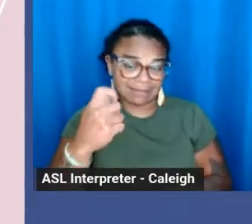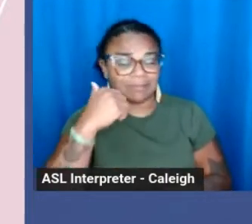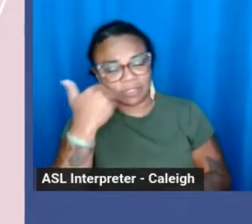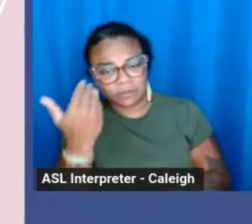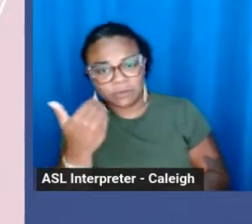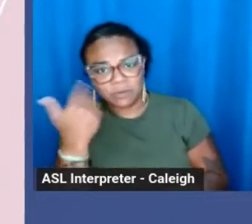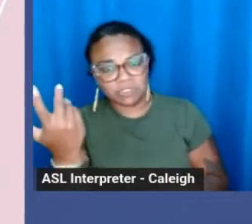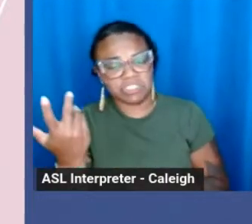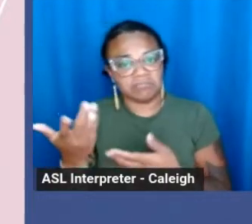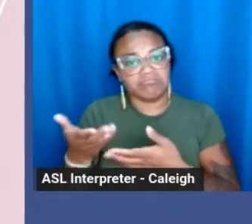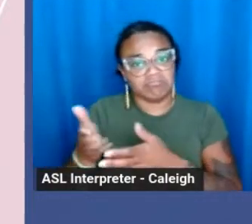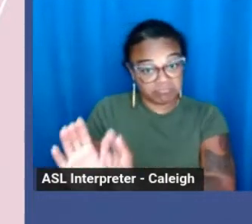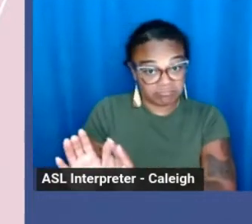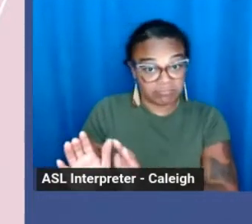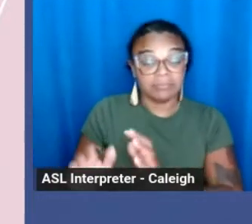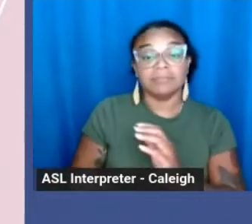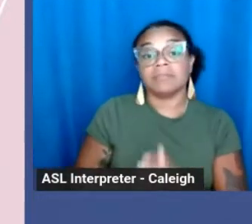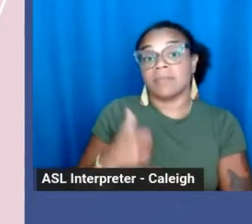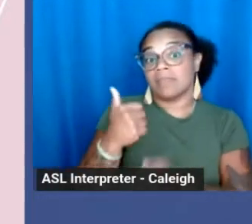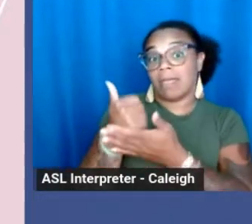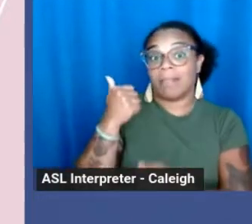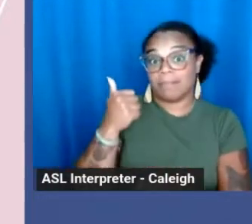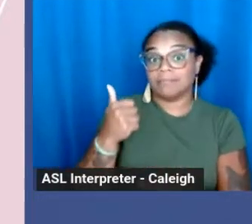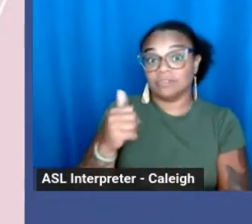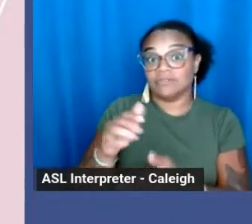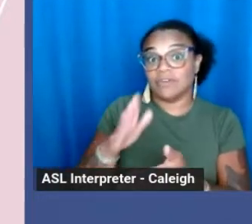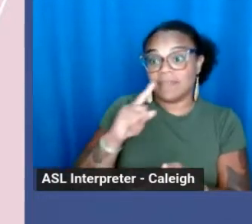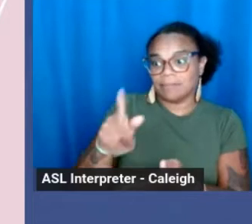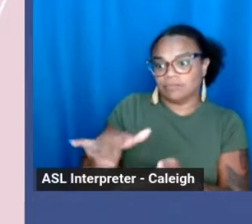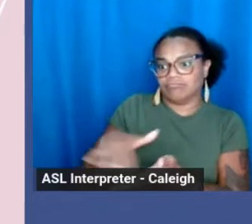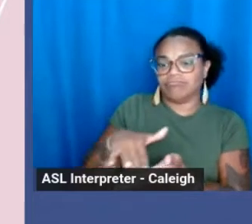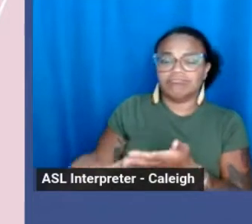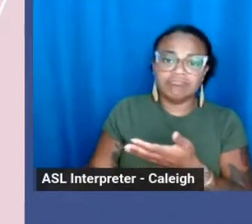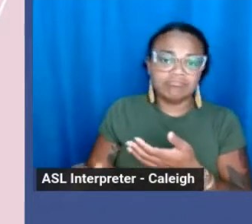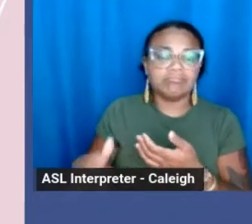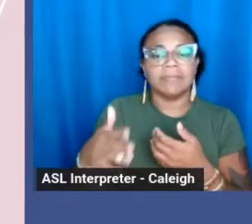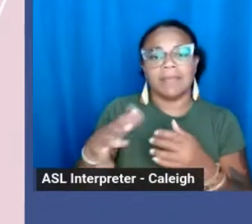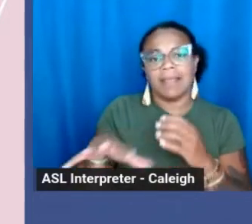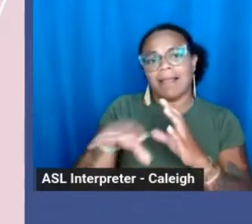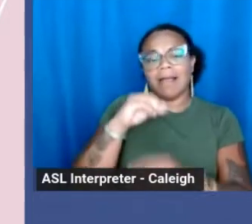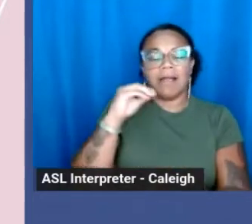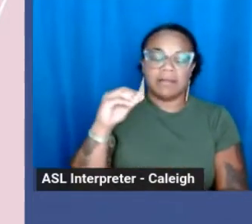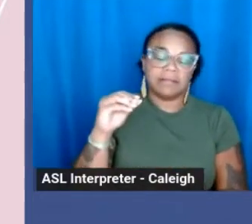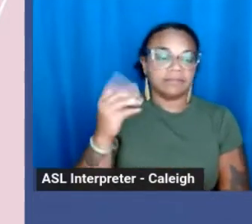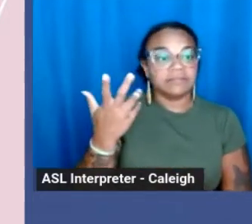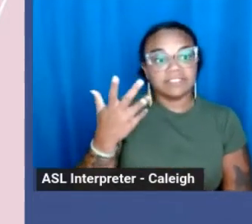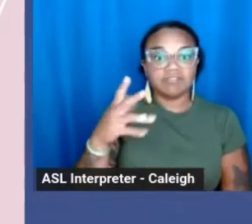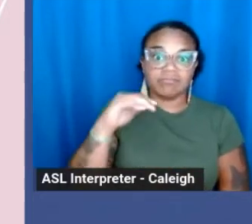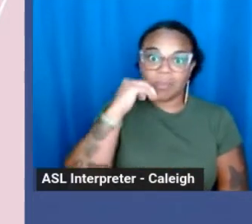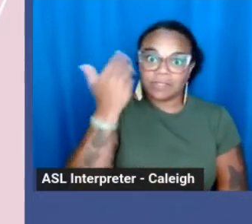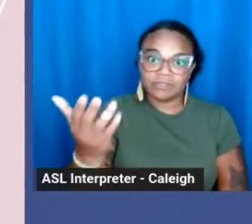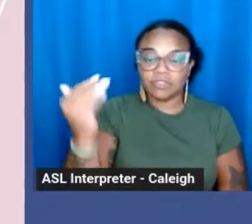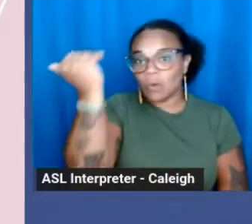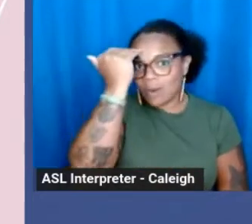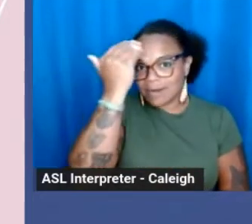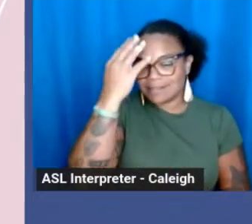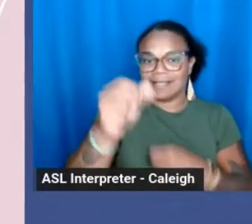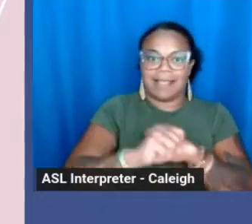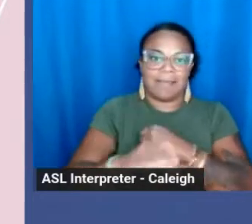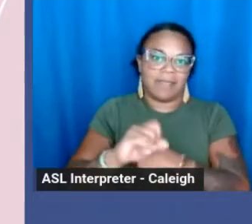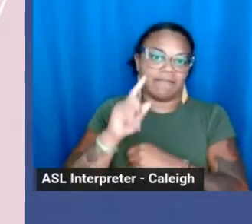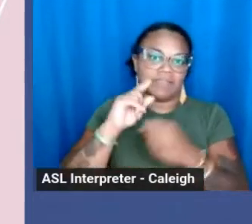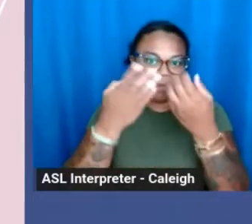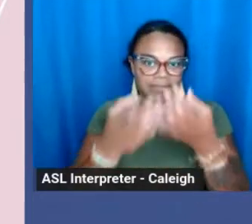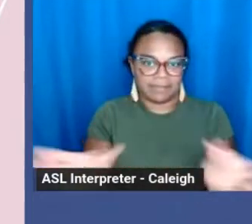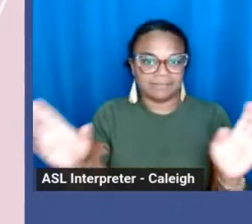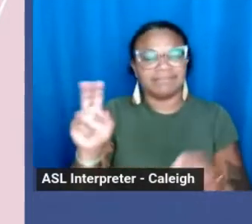helps to get out of prostitutions, awareness and education campaigns for the public. This is what